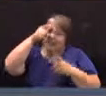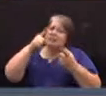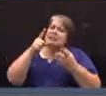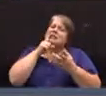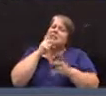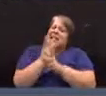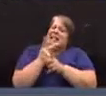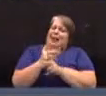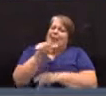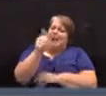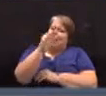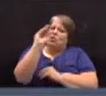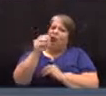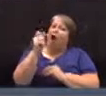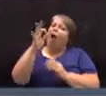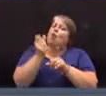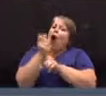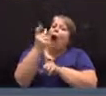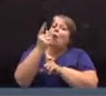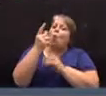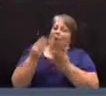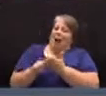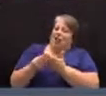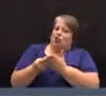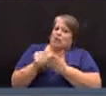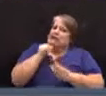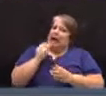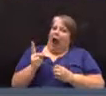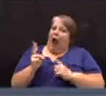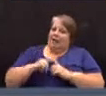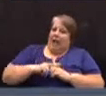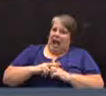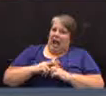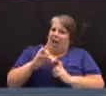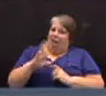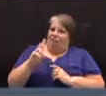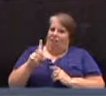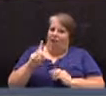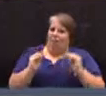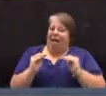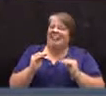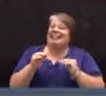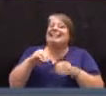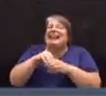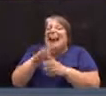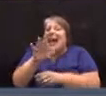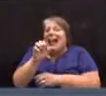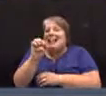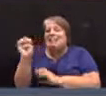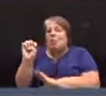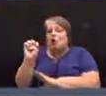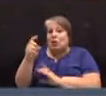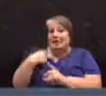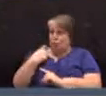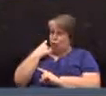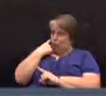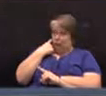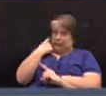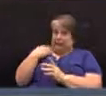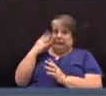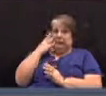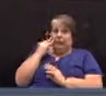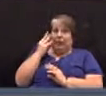of your annual budget in unassigned fund balance. In case of emergencies, and we have the very recent